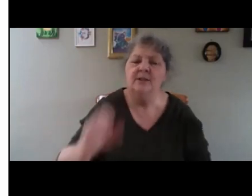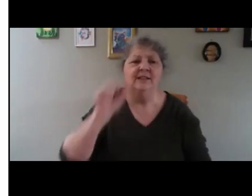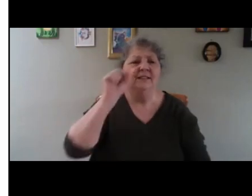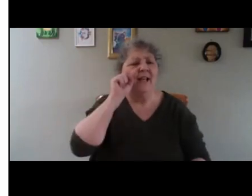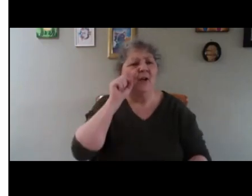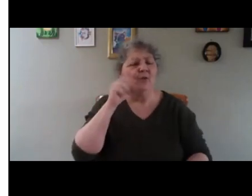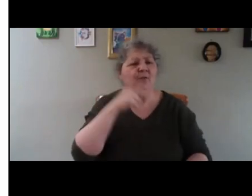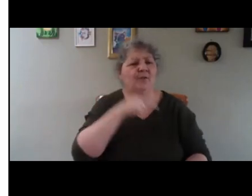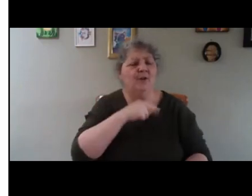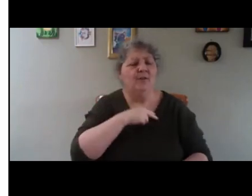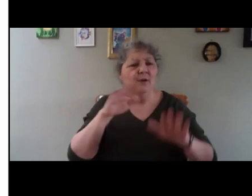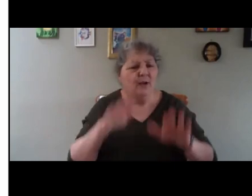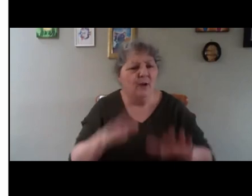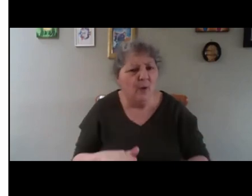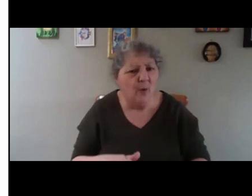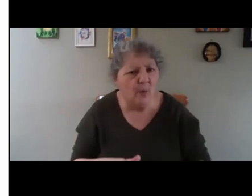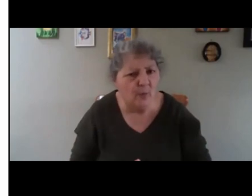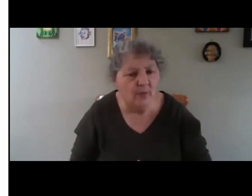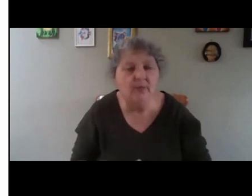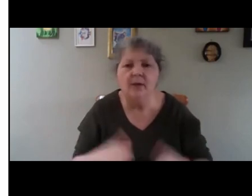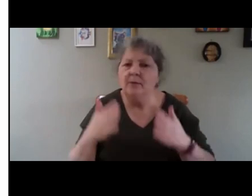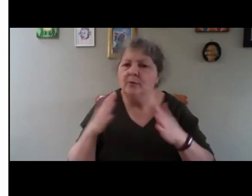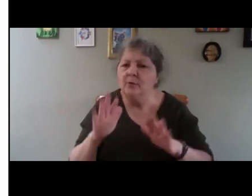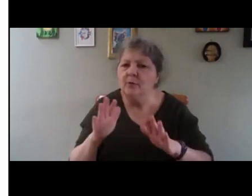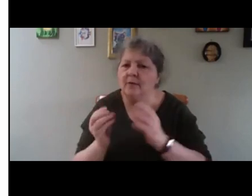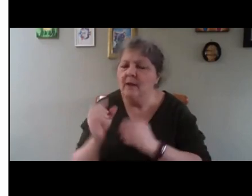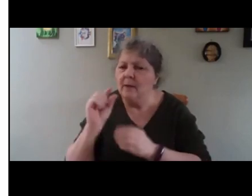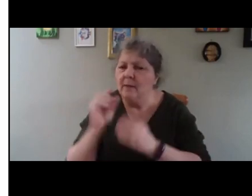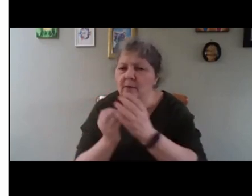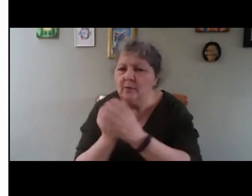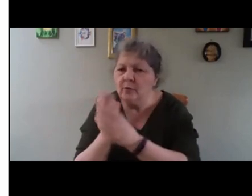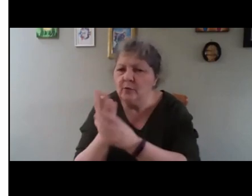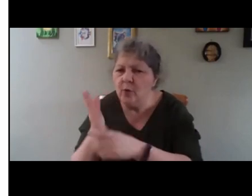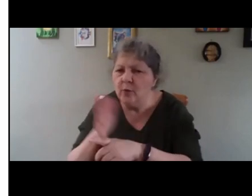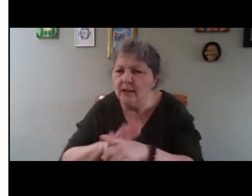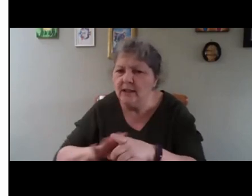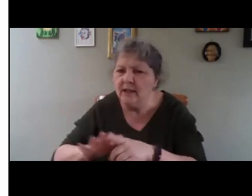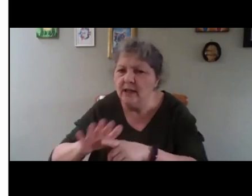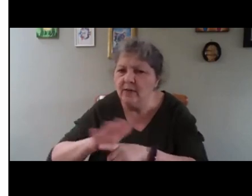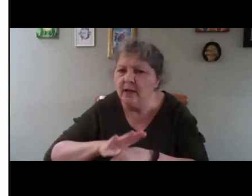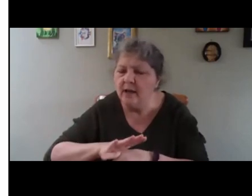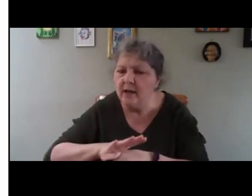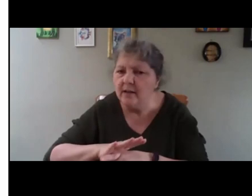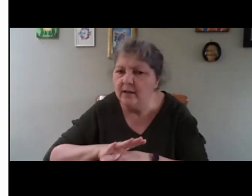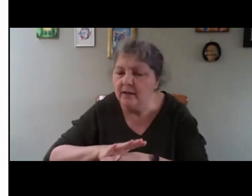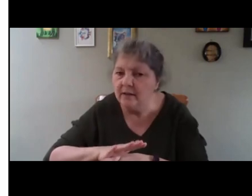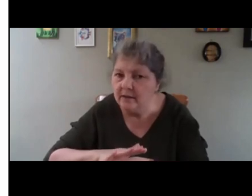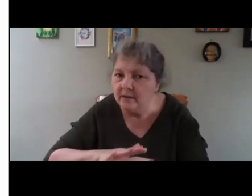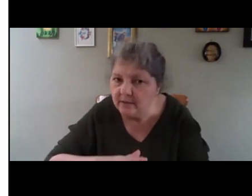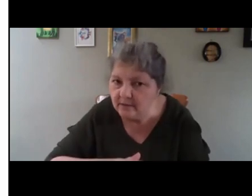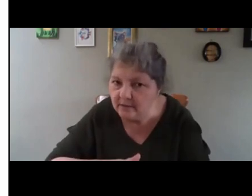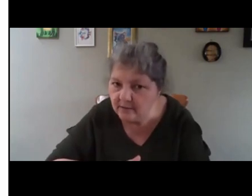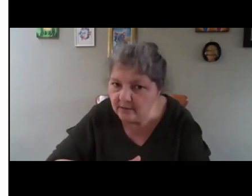it's prime growing area or any plants. On the other